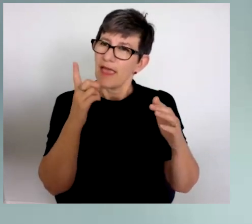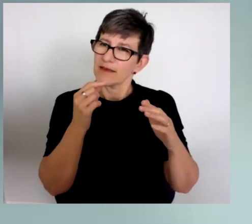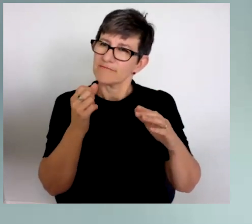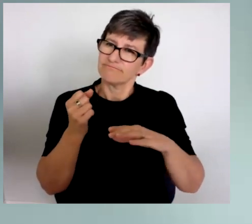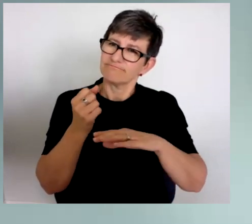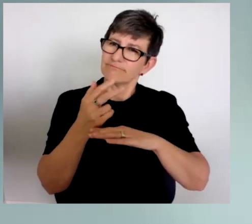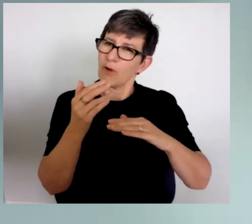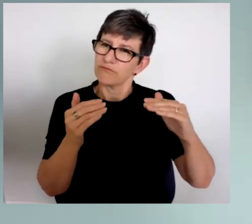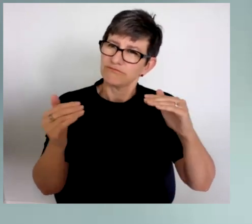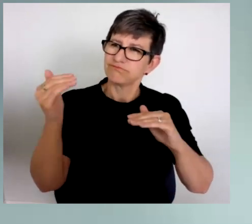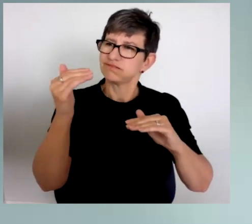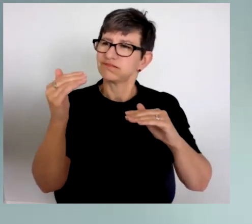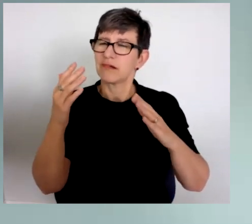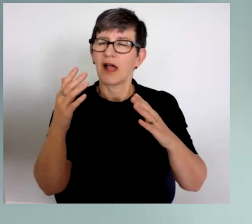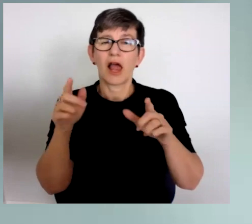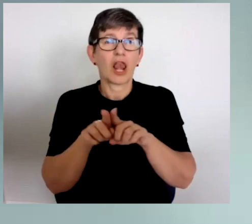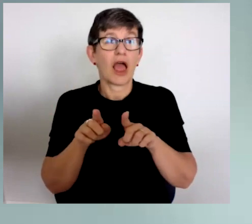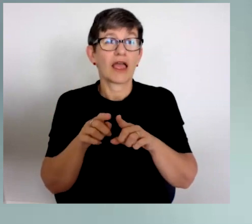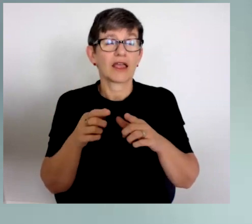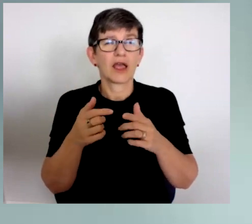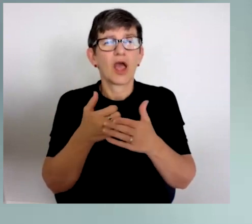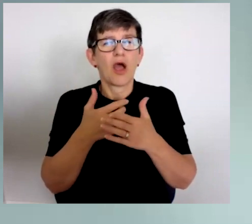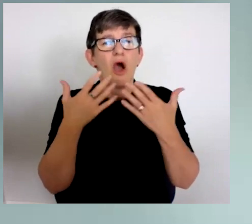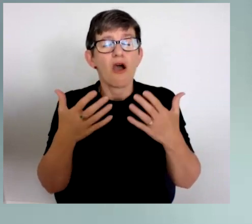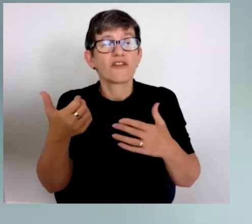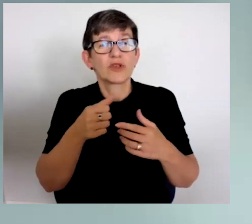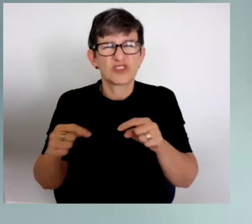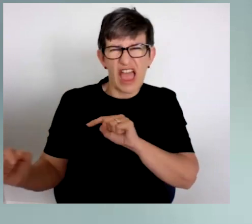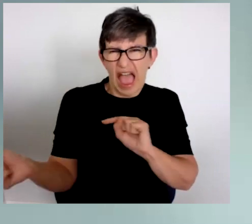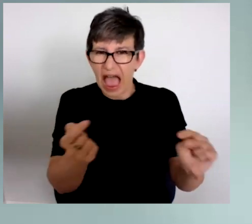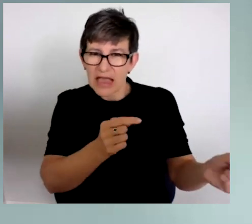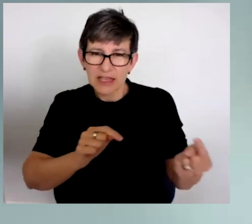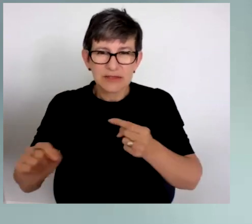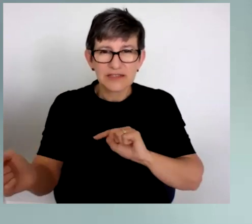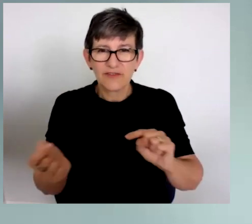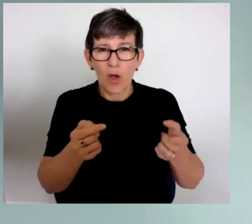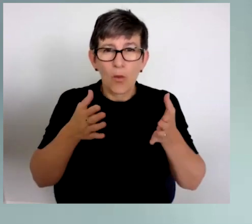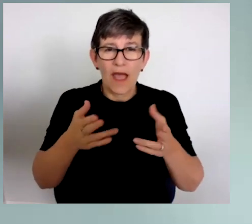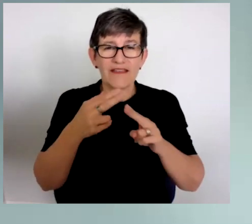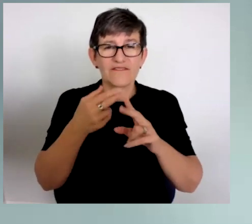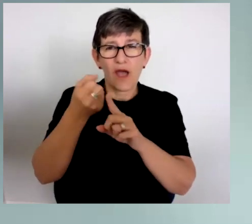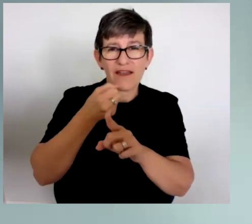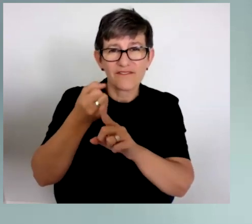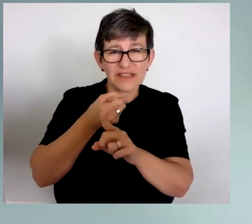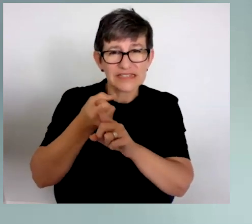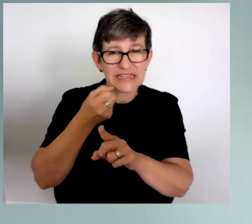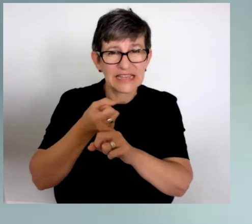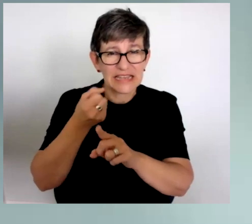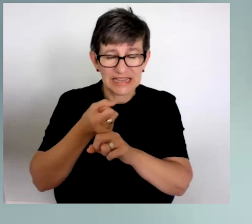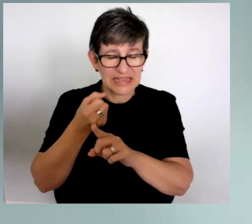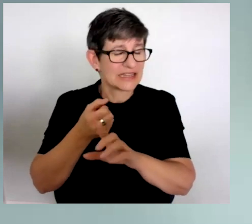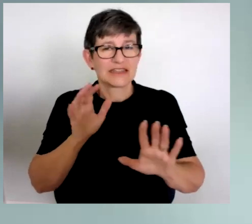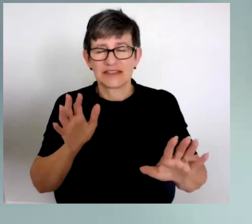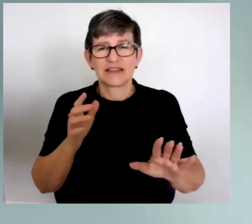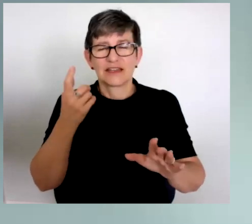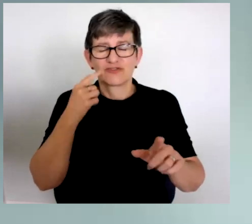the kind of argumentative sort of approach that we traditionally tend to